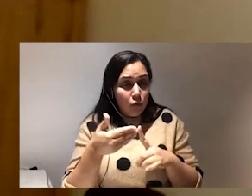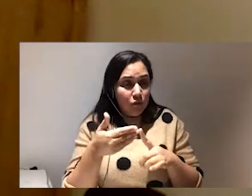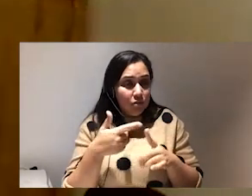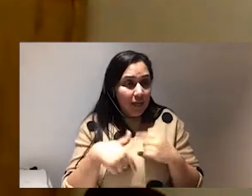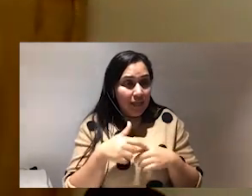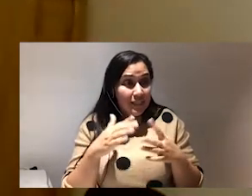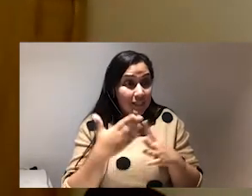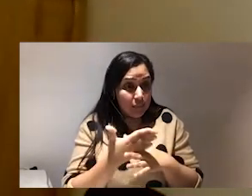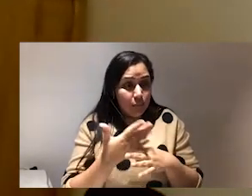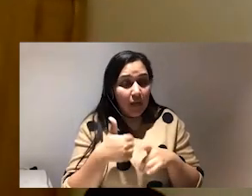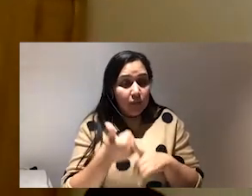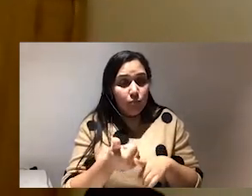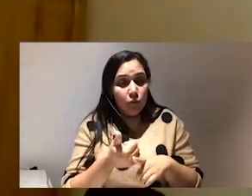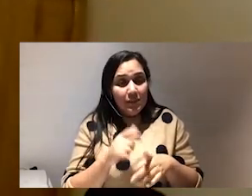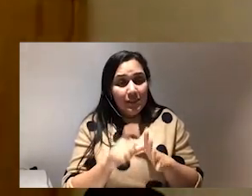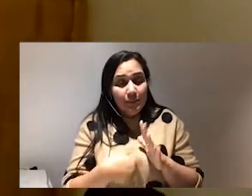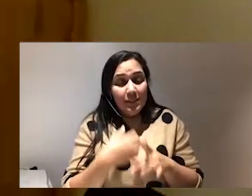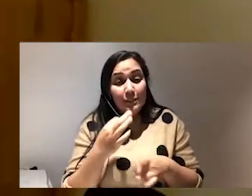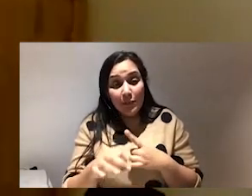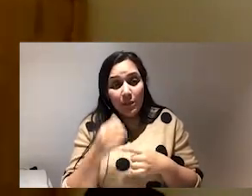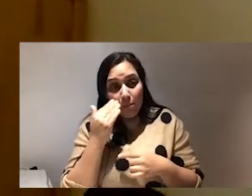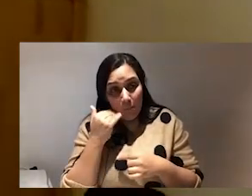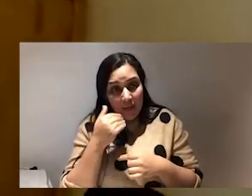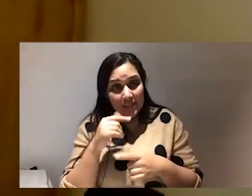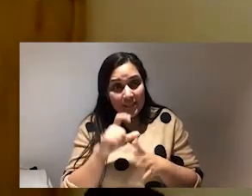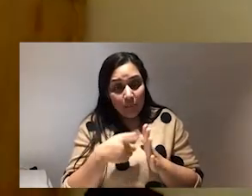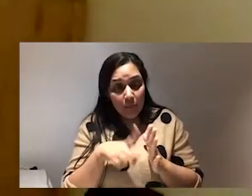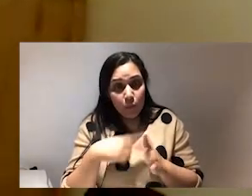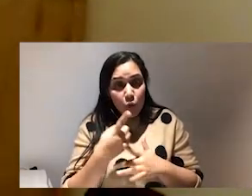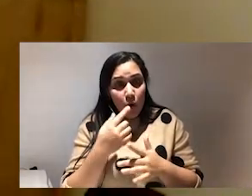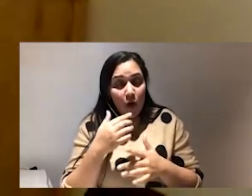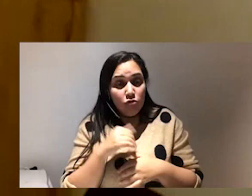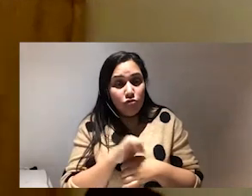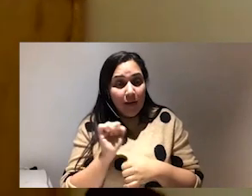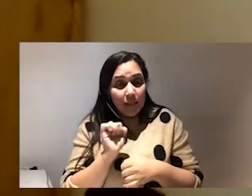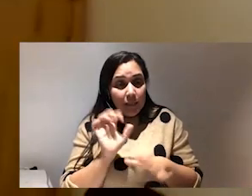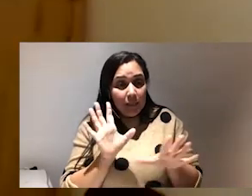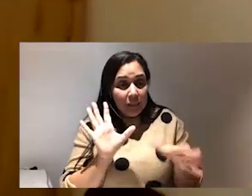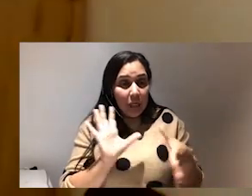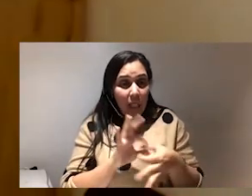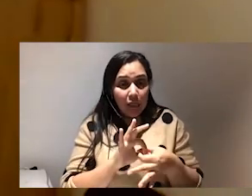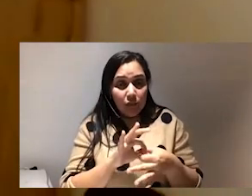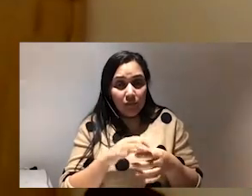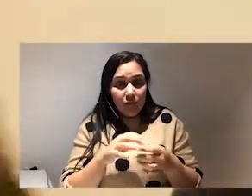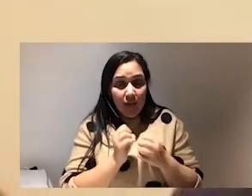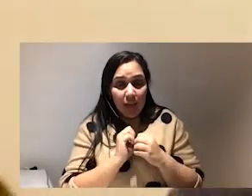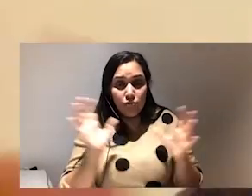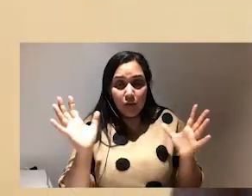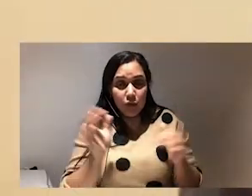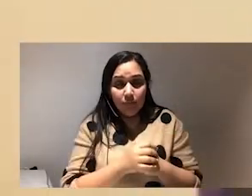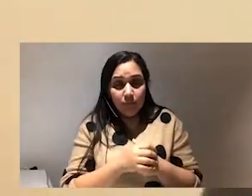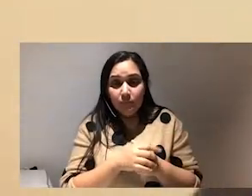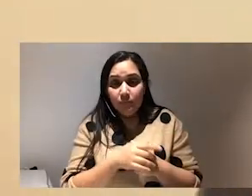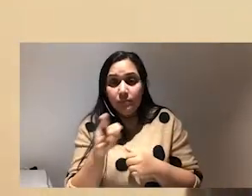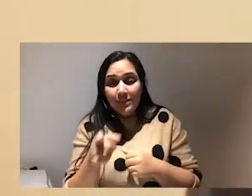and supports disability especially black disabled people for our radical and collective liberation great question they need to be at the